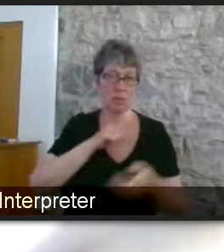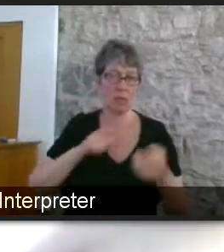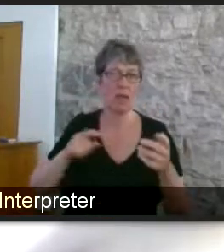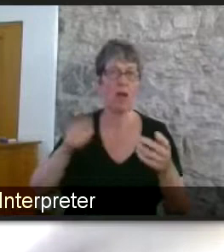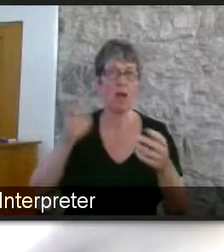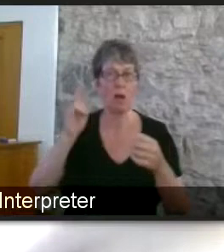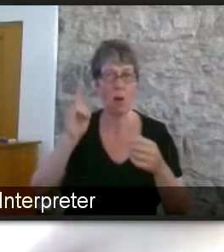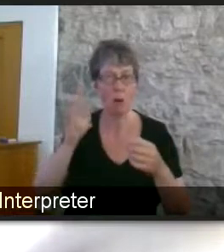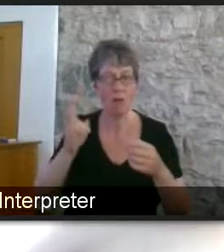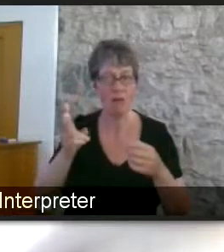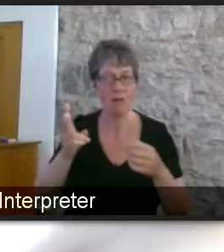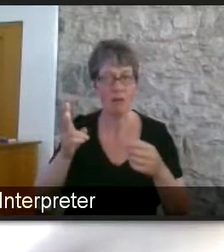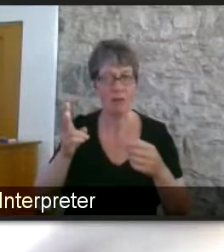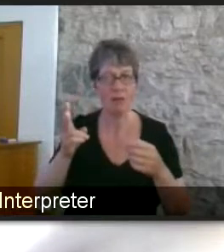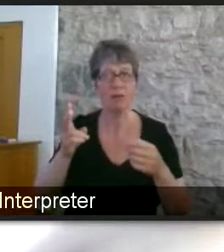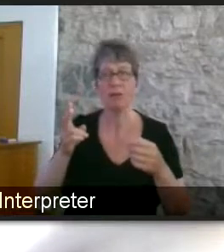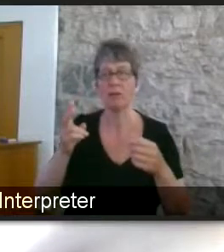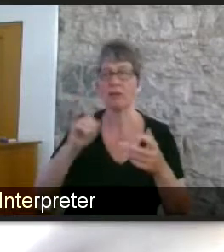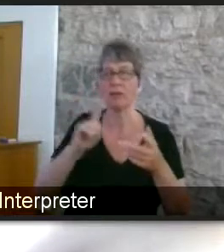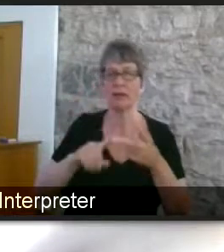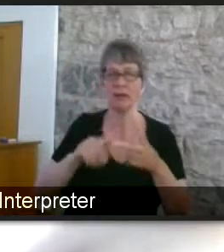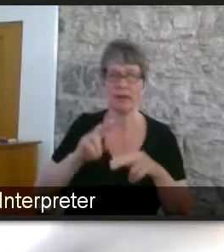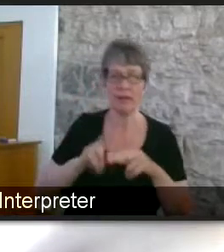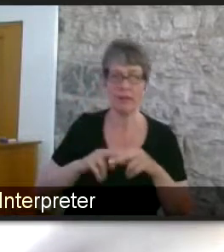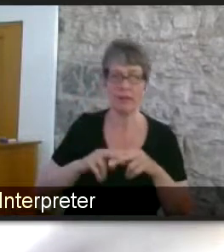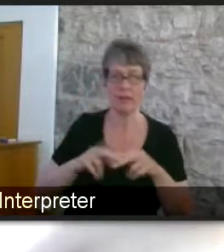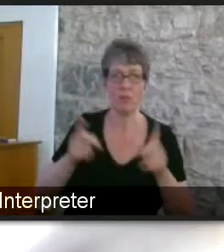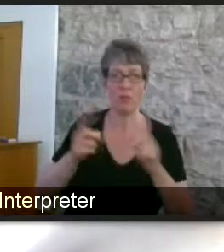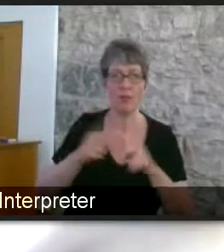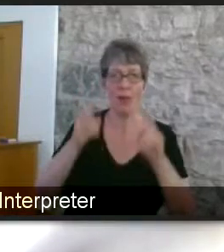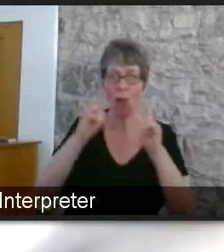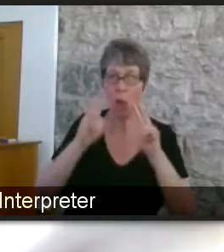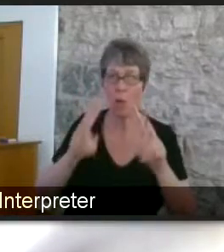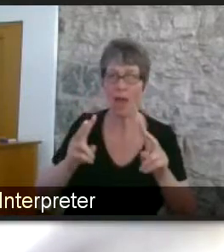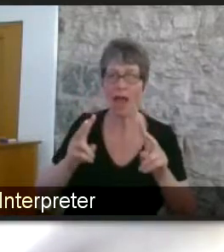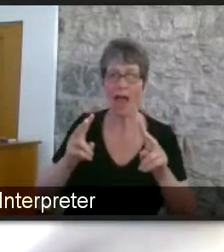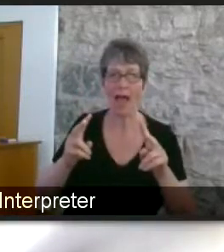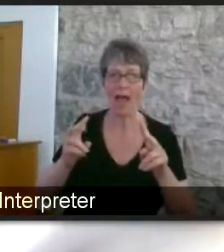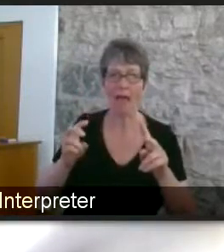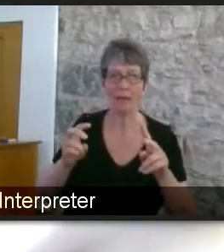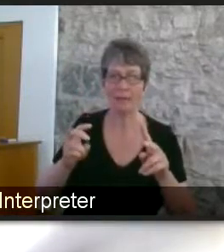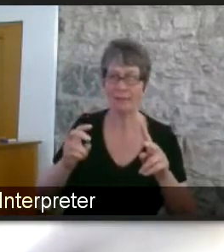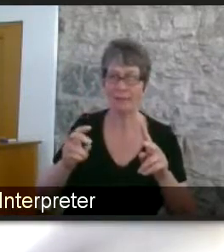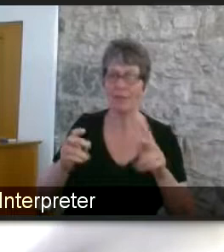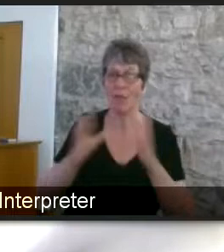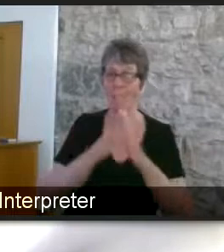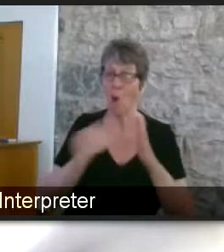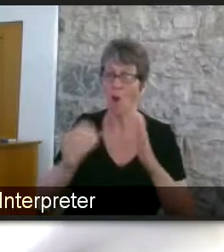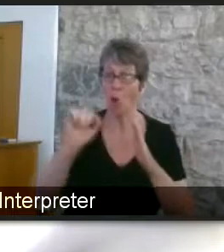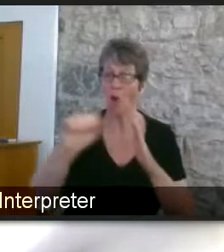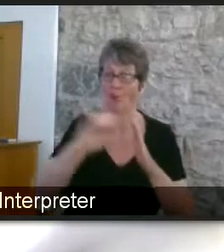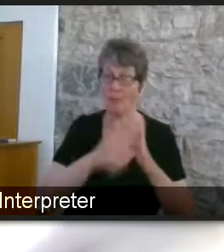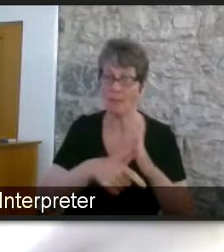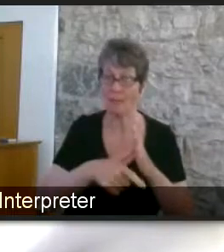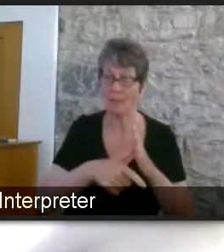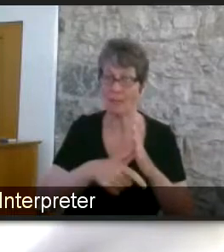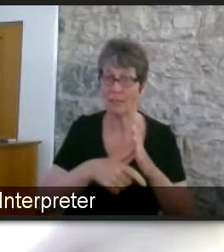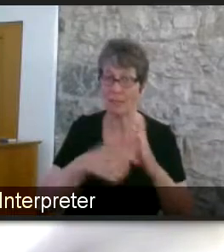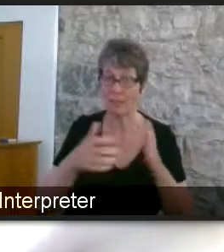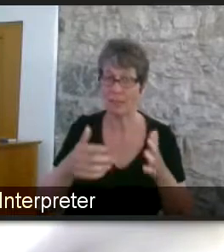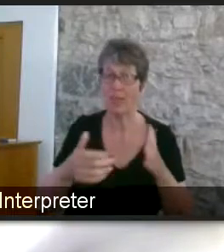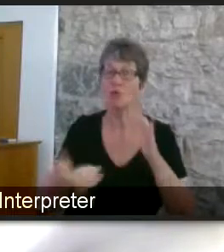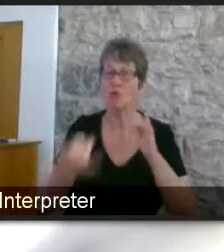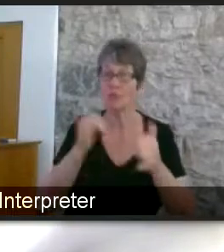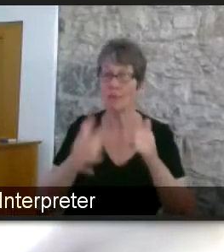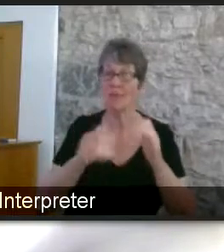and in line with the social model of disability um and disabled people are are disabled by barriers presented in society